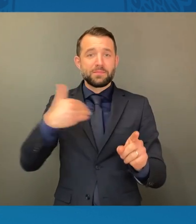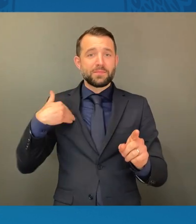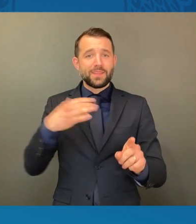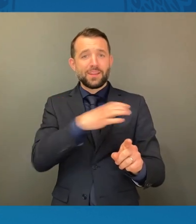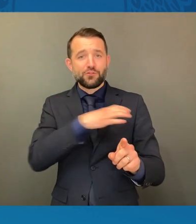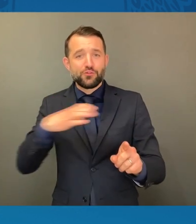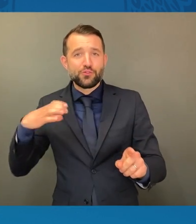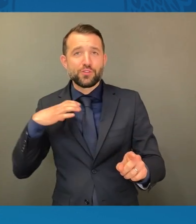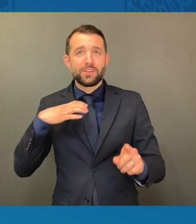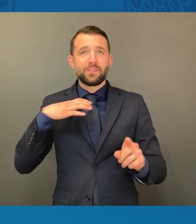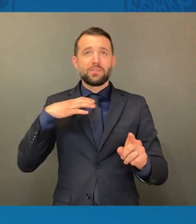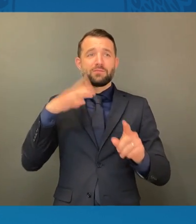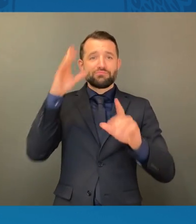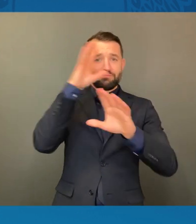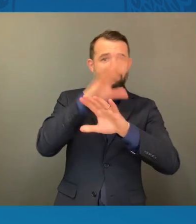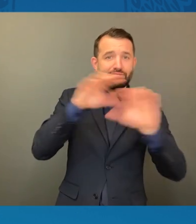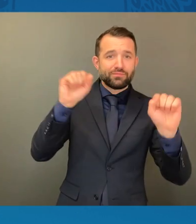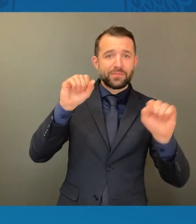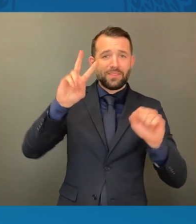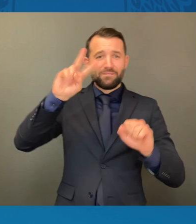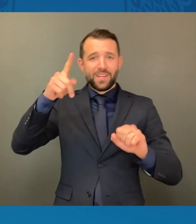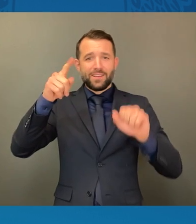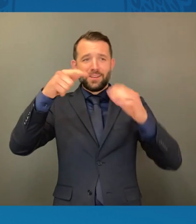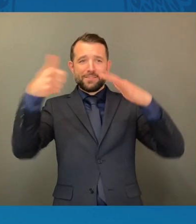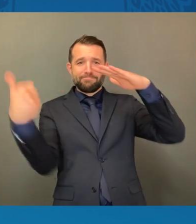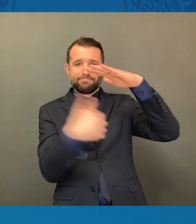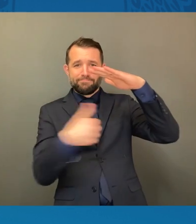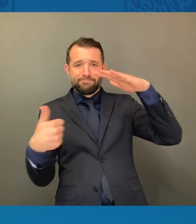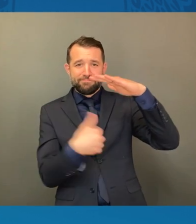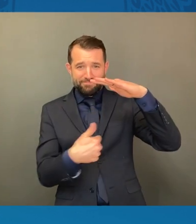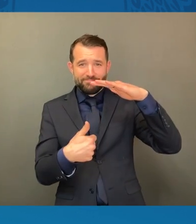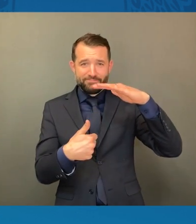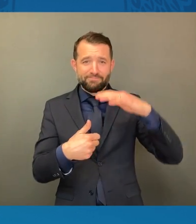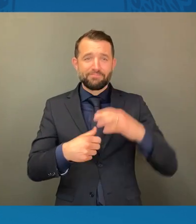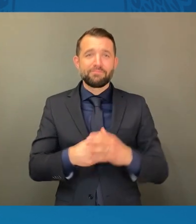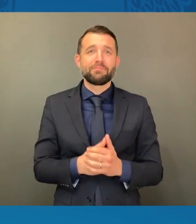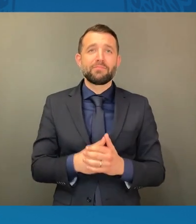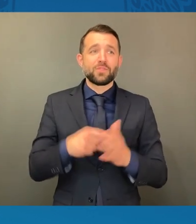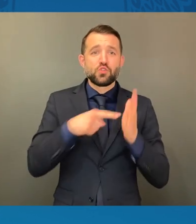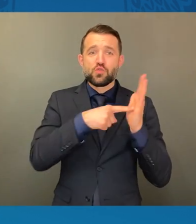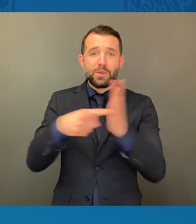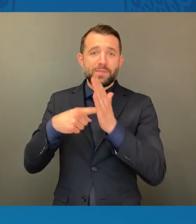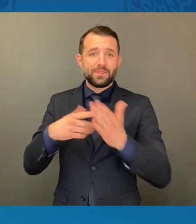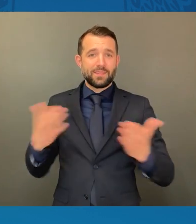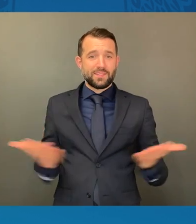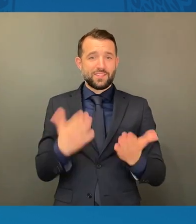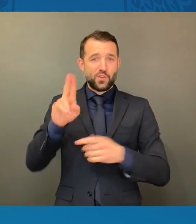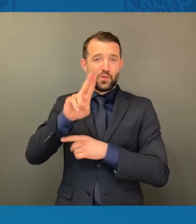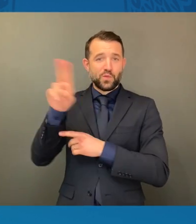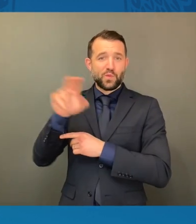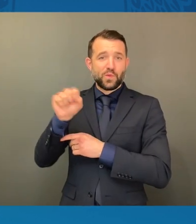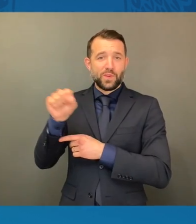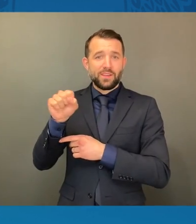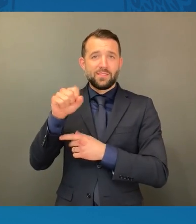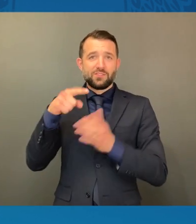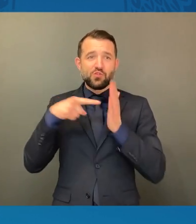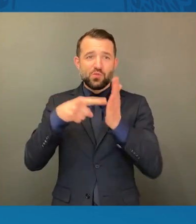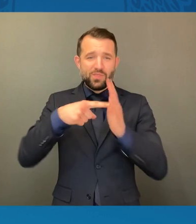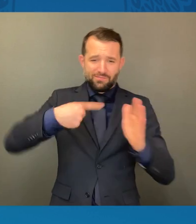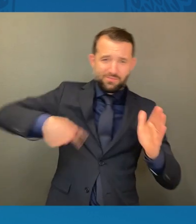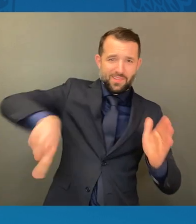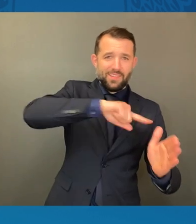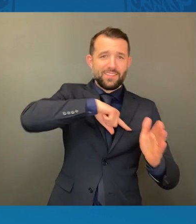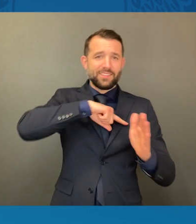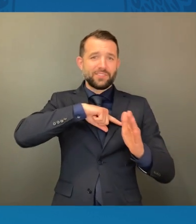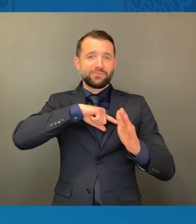who are all representing our nation and representing our administration. It is a particular honor